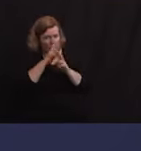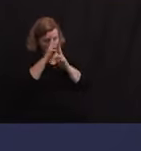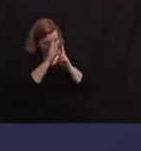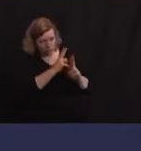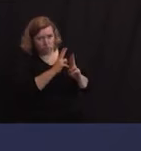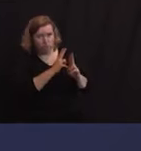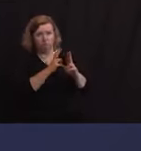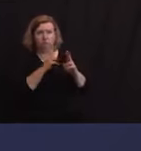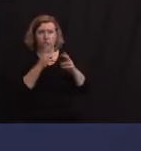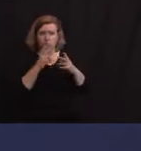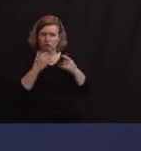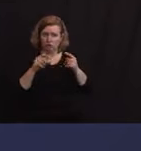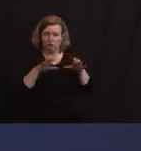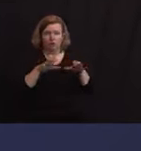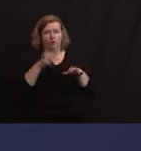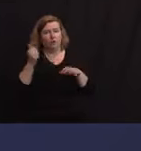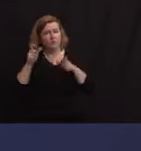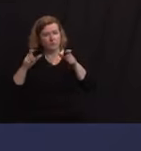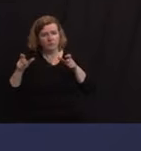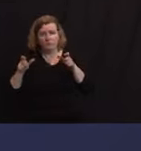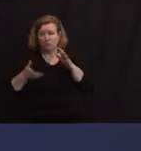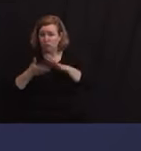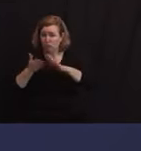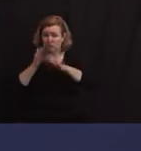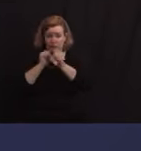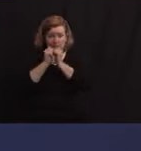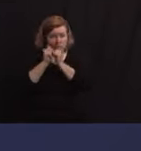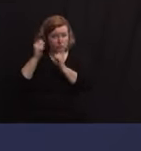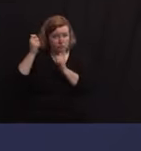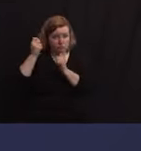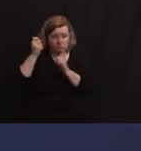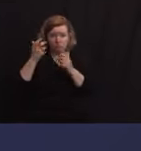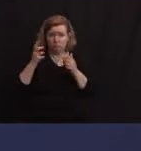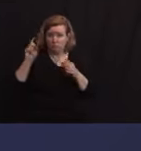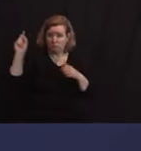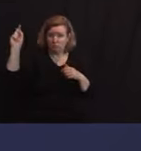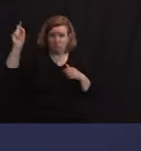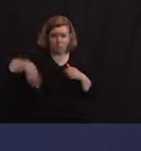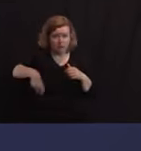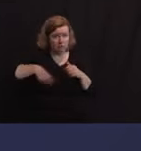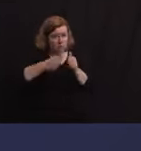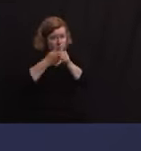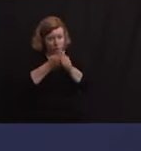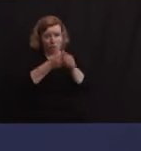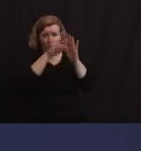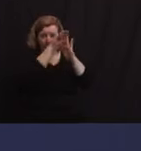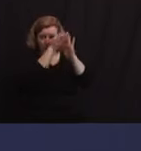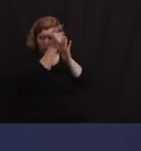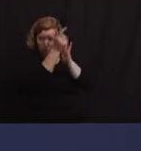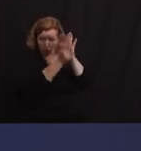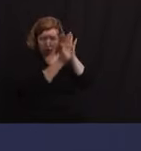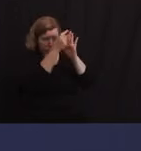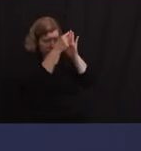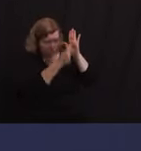else who runs. They have to be taken seriously. They have to be adhered to. You can't get too close to any lines.